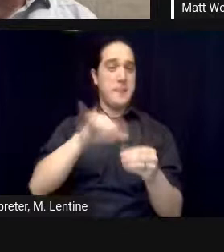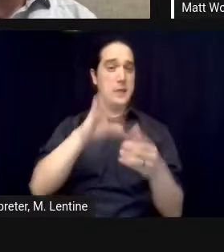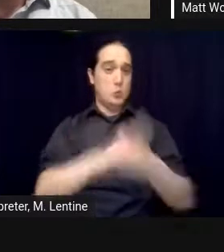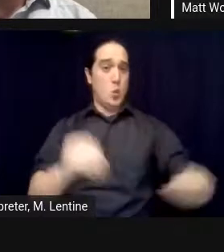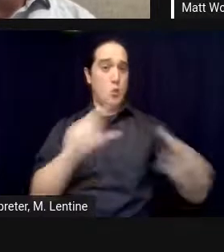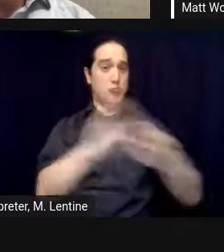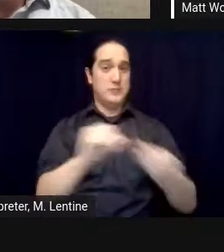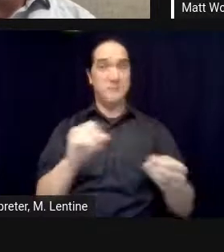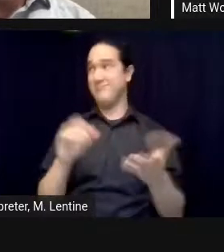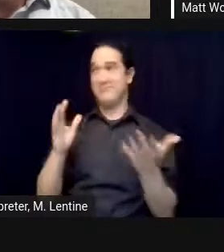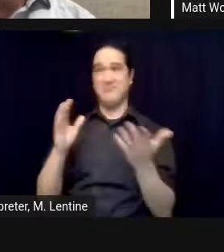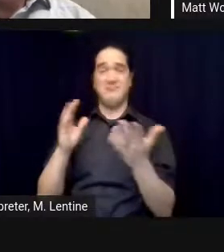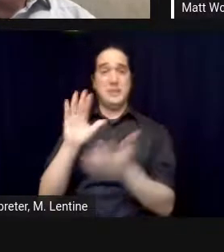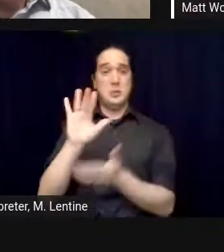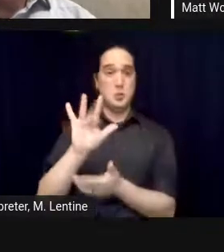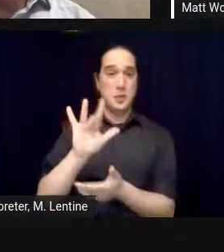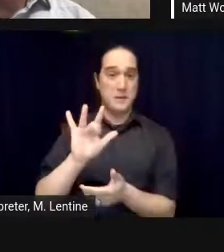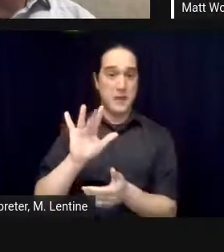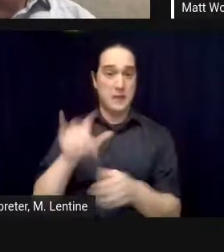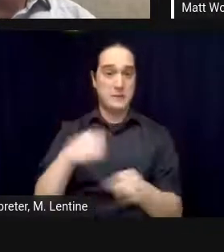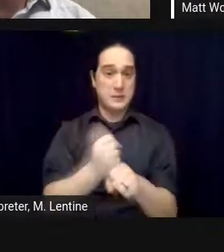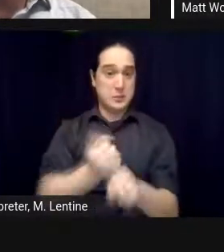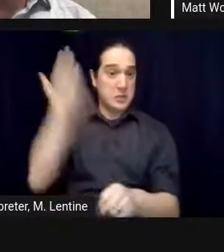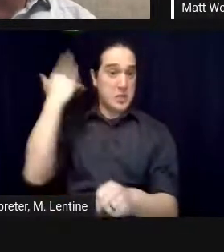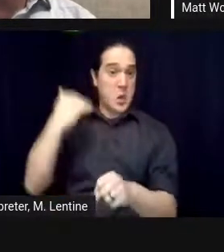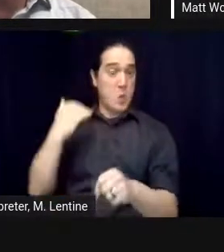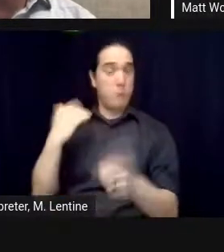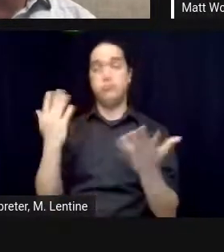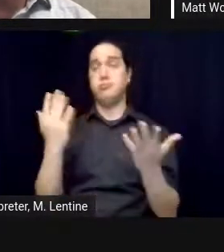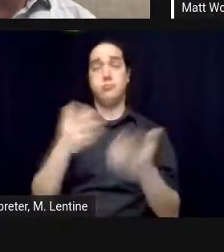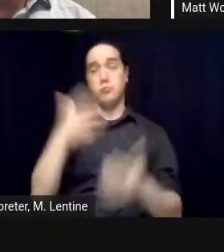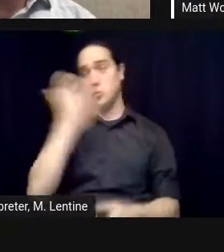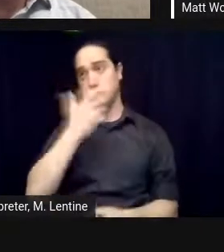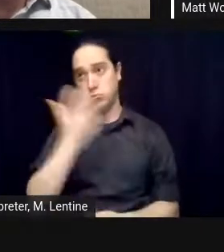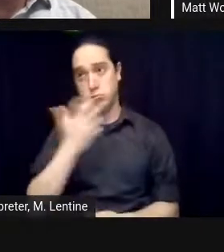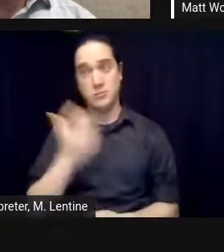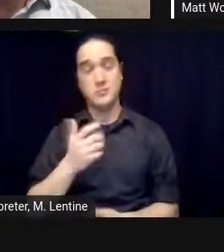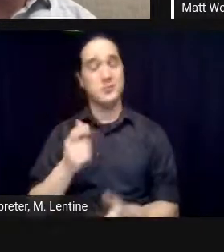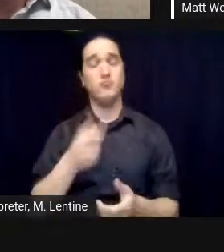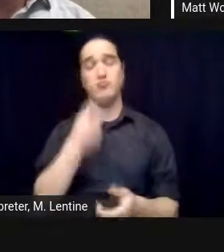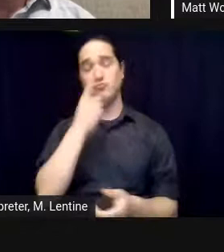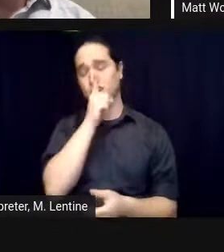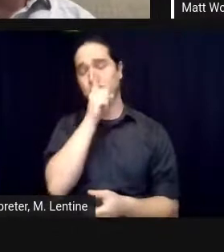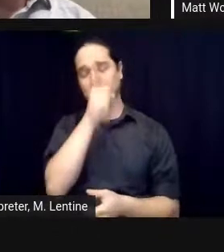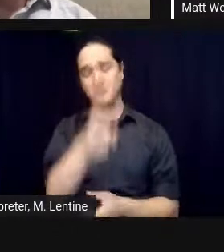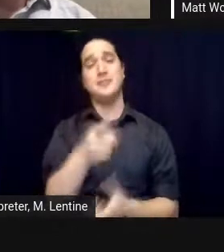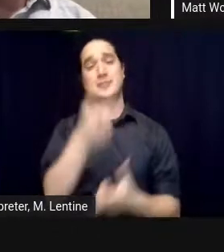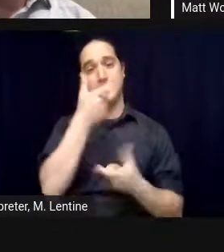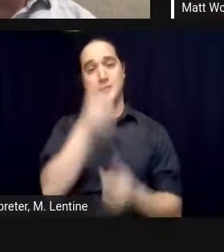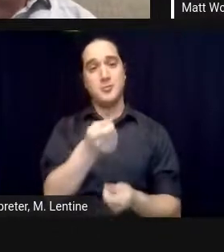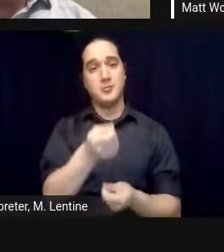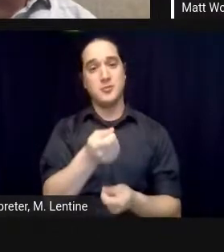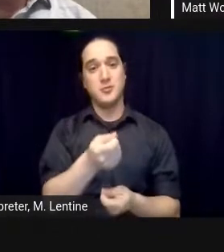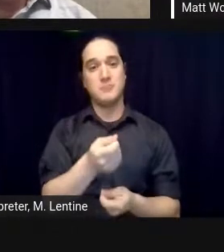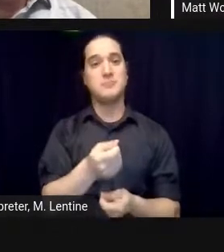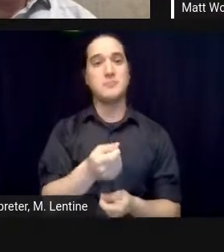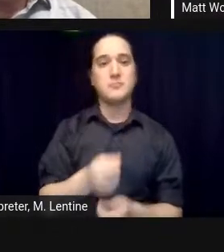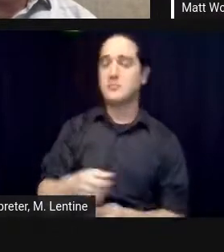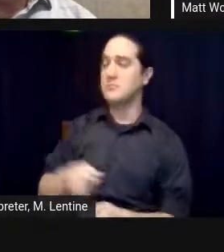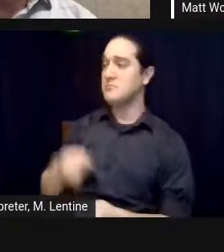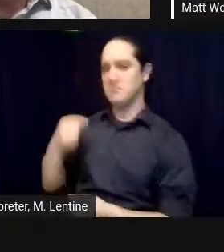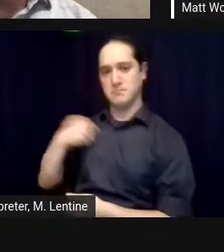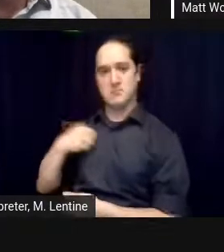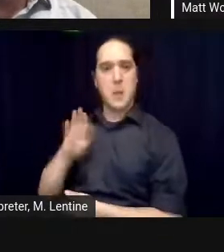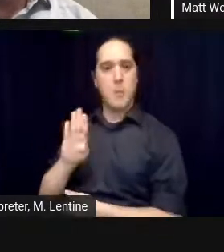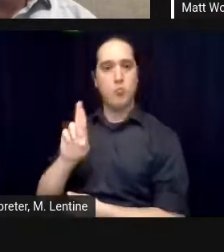what why do you think the media coverage um at the time was so savage and